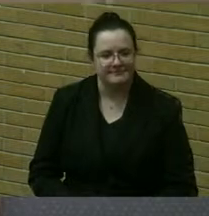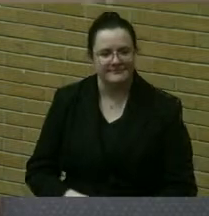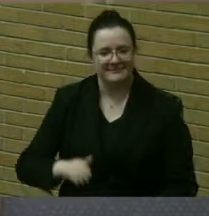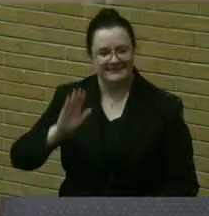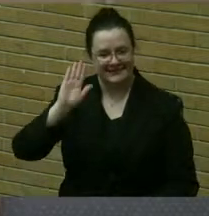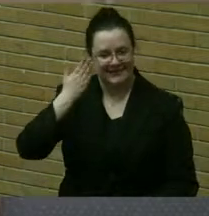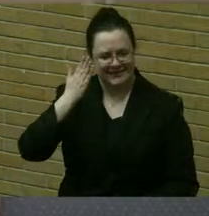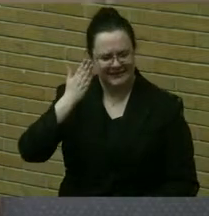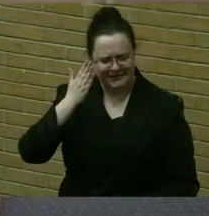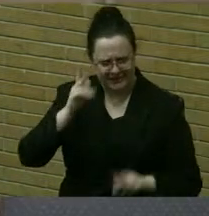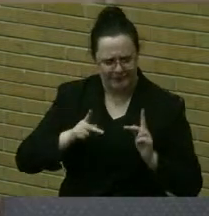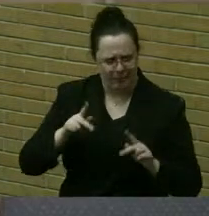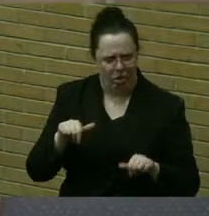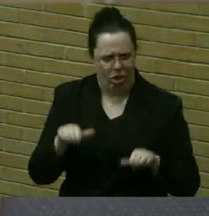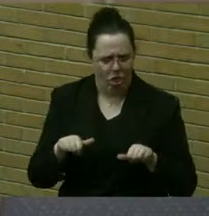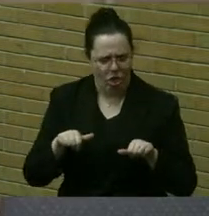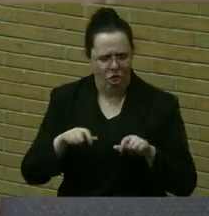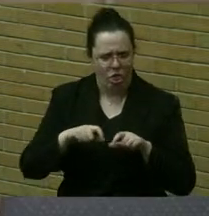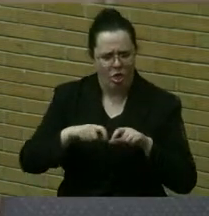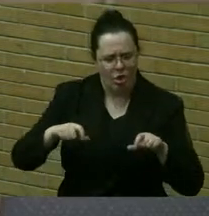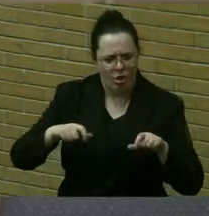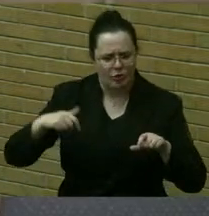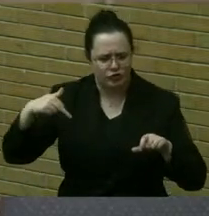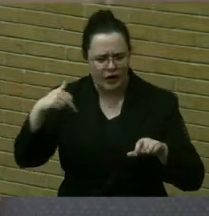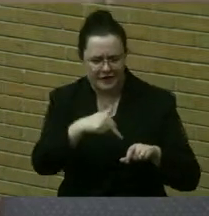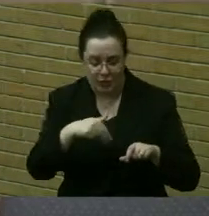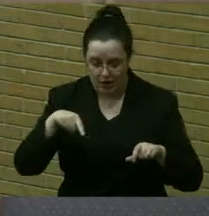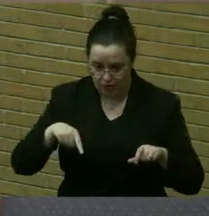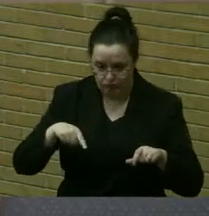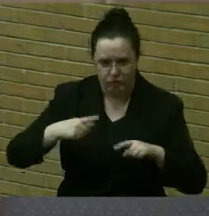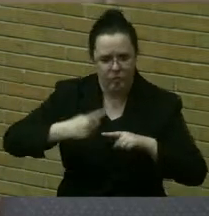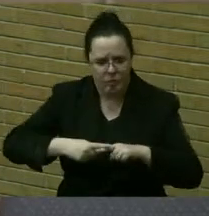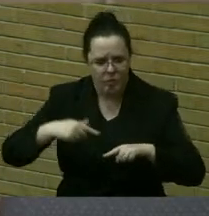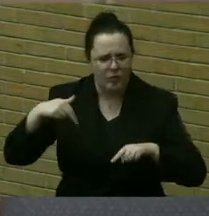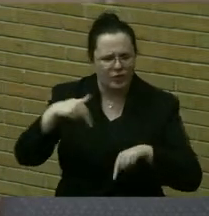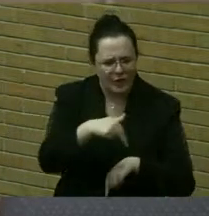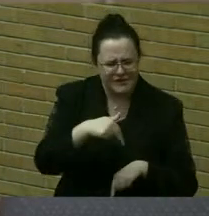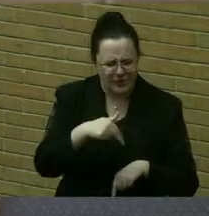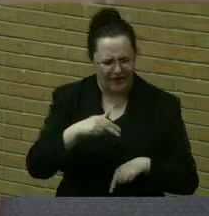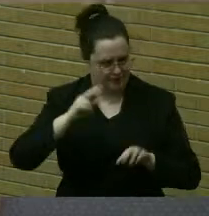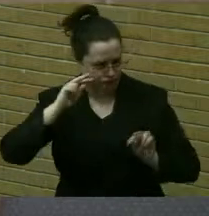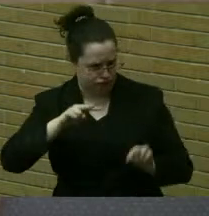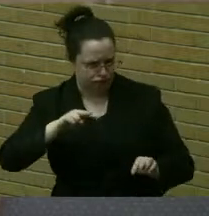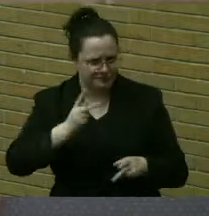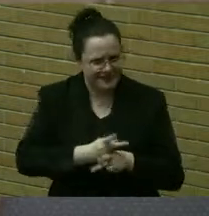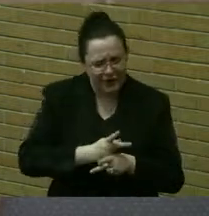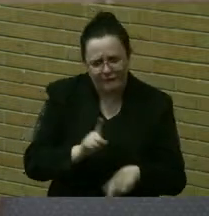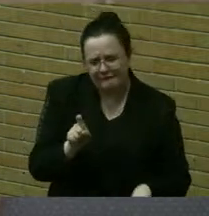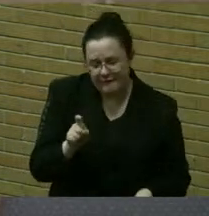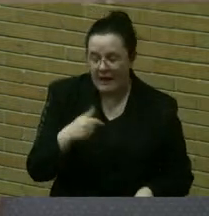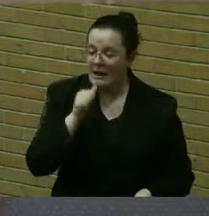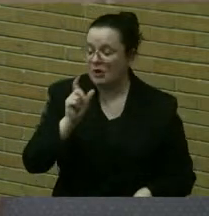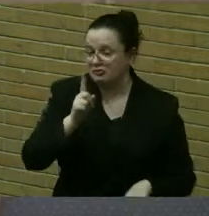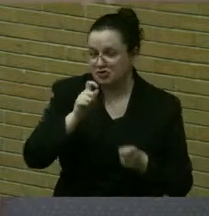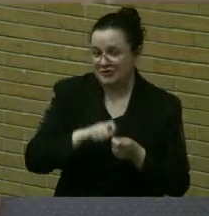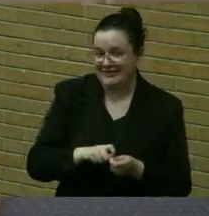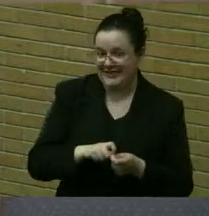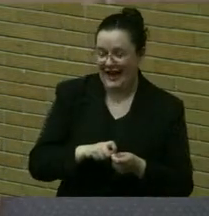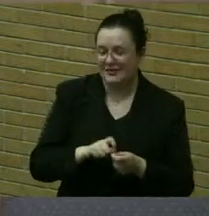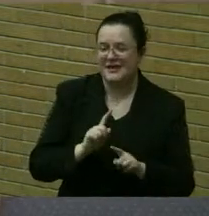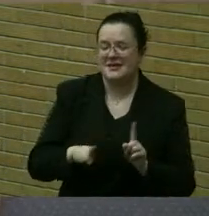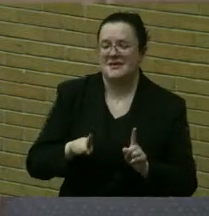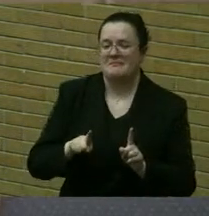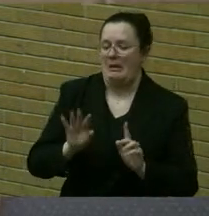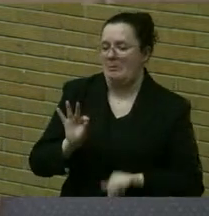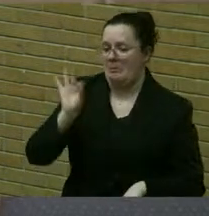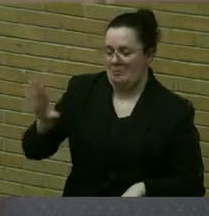crosswalks or whether or not the crosswalks are tended to. I'm not sure what the details are, but it's important that the road be looked at and